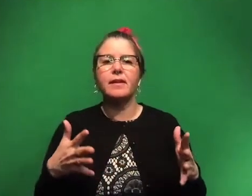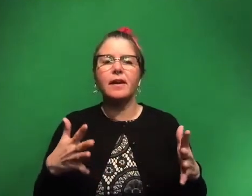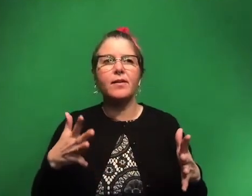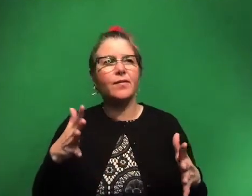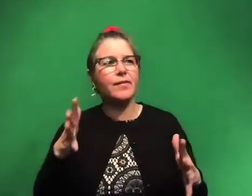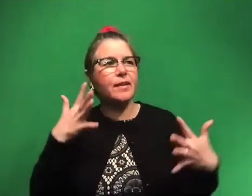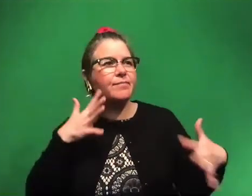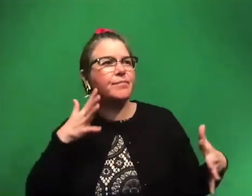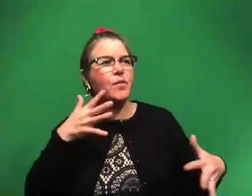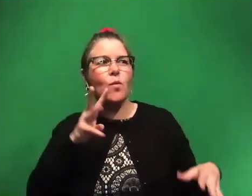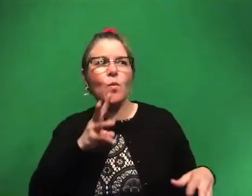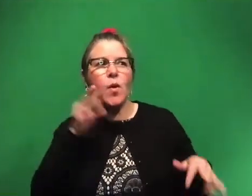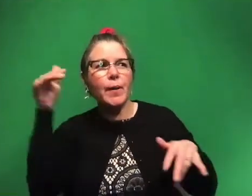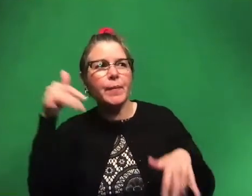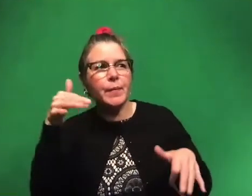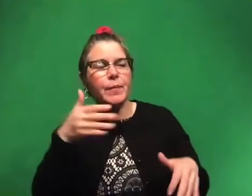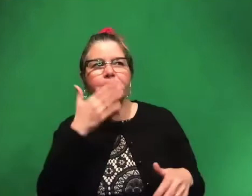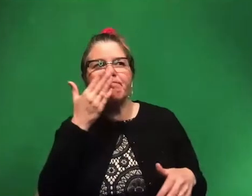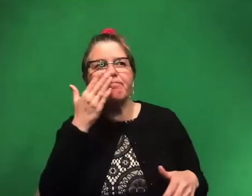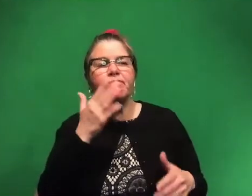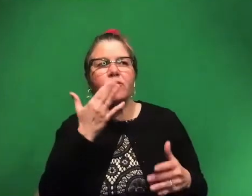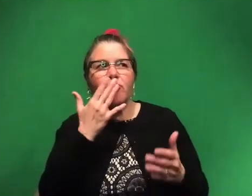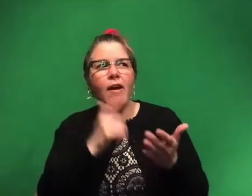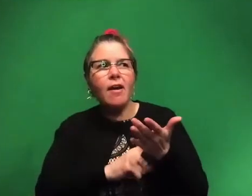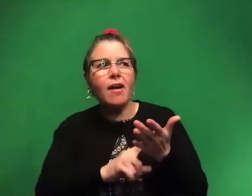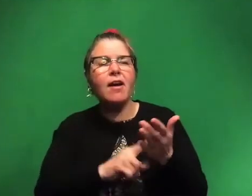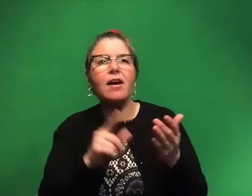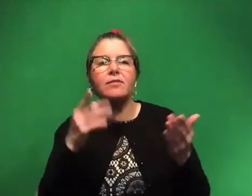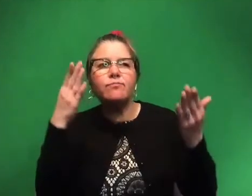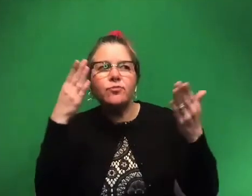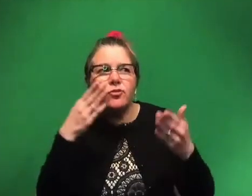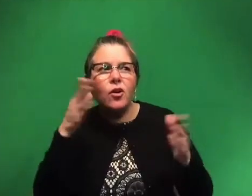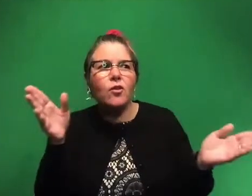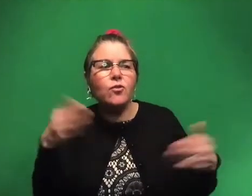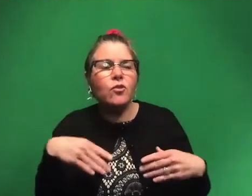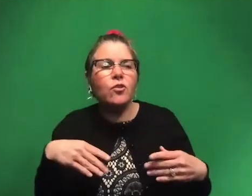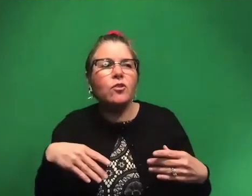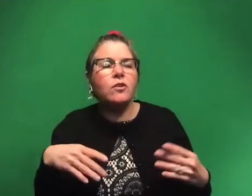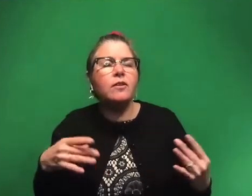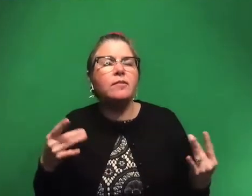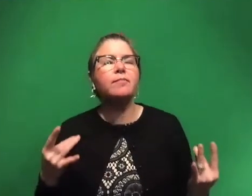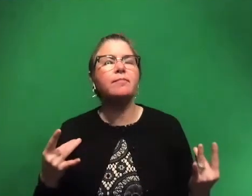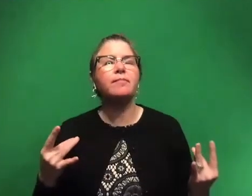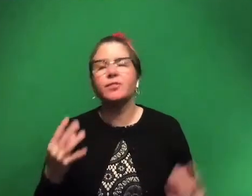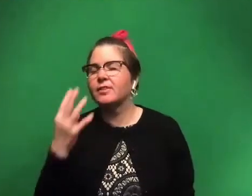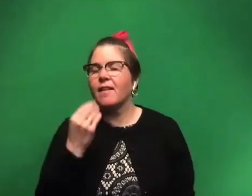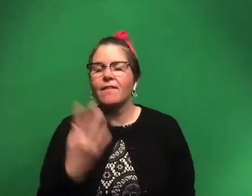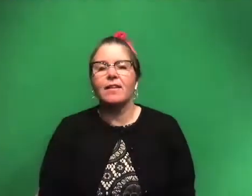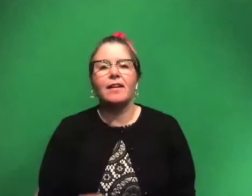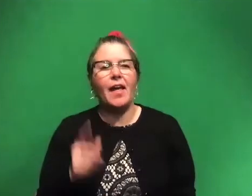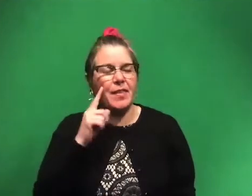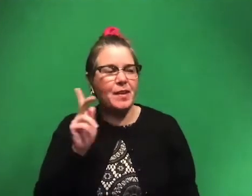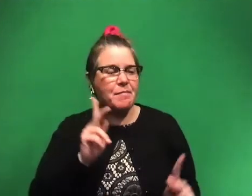noises with the crayon smells and the room is dim and it's just like, so lovely. And I think people